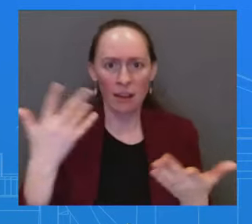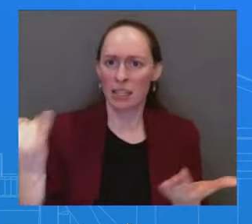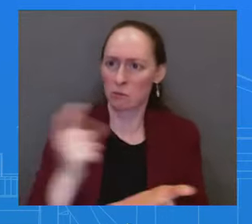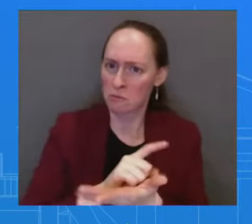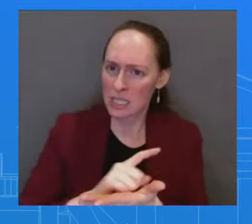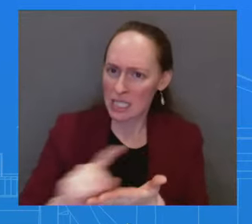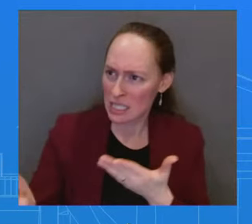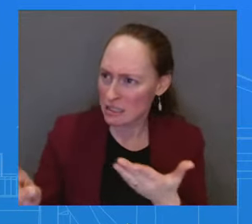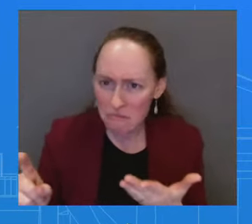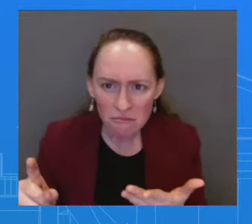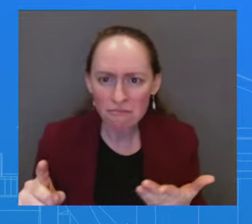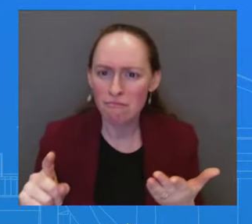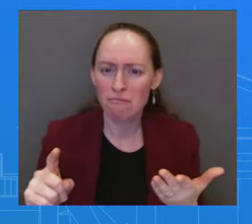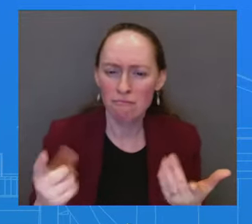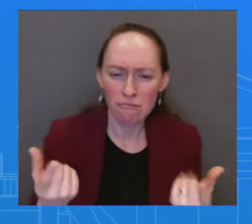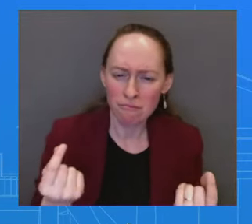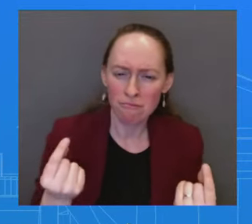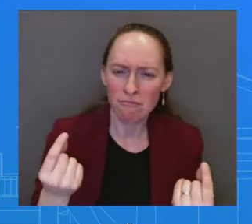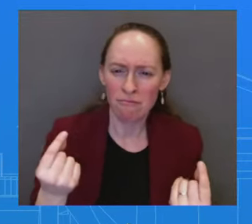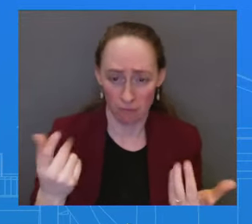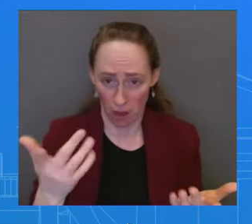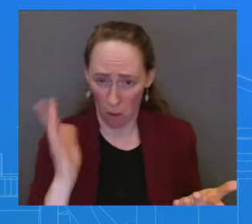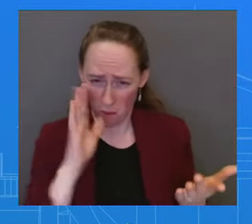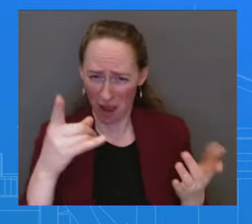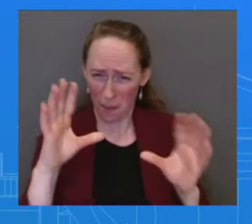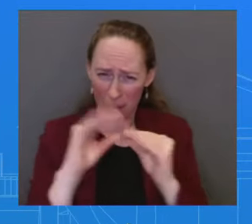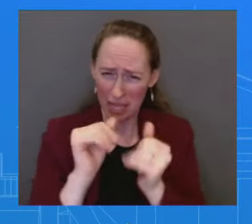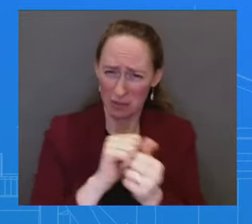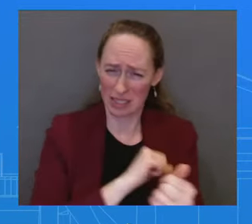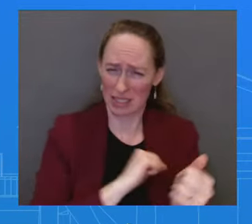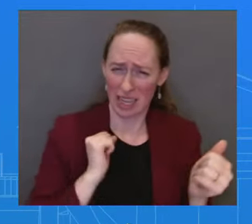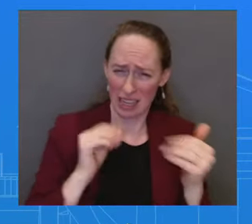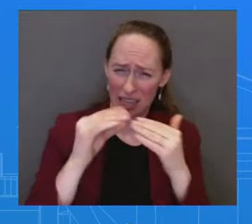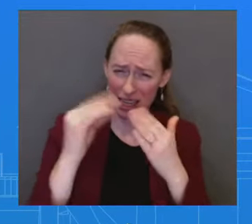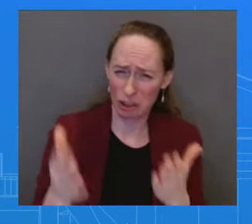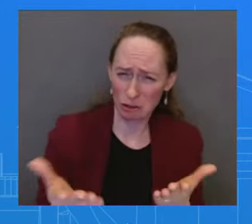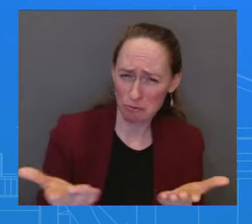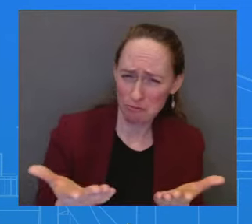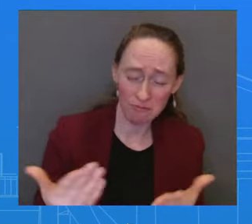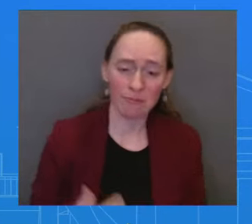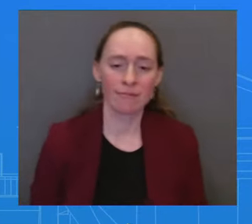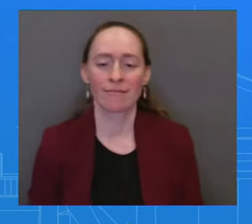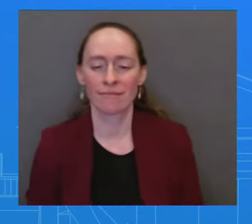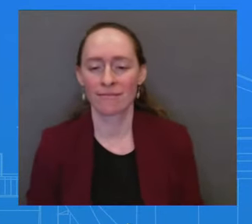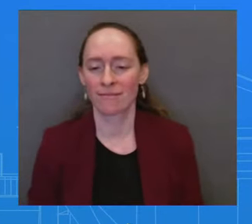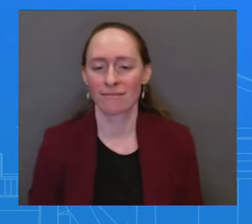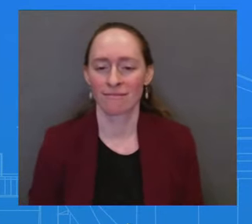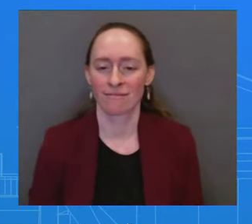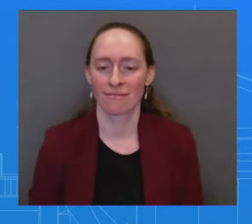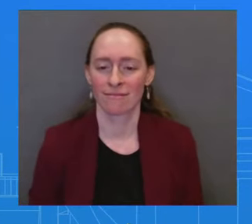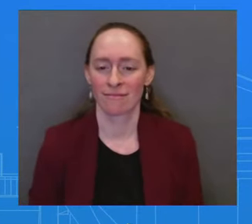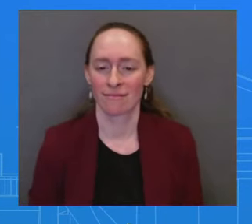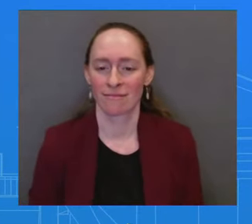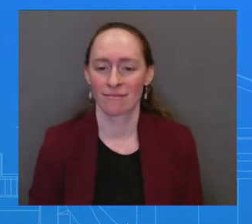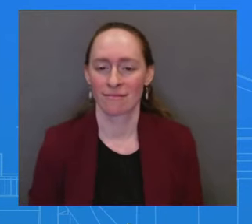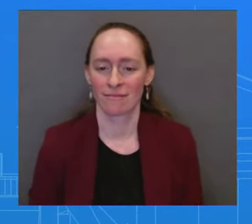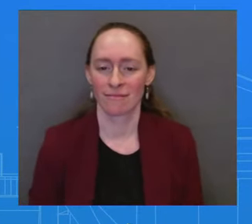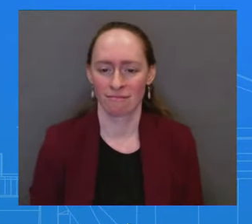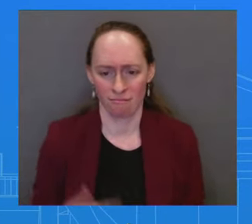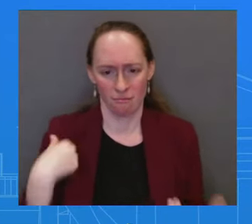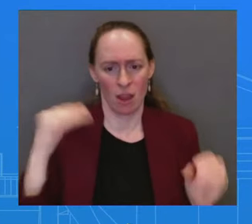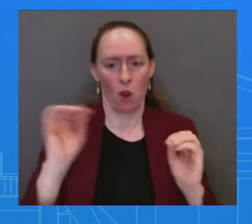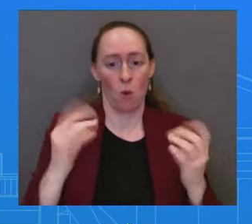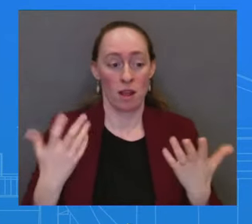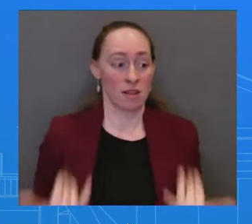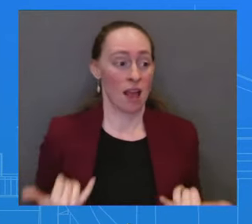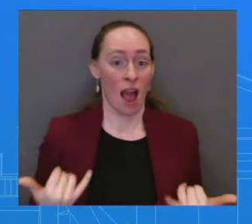finish line? So, don't any, don't have any, we don't have anything to preview on any conversations that the President has had specifically with the negotiations. And I'm assuming you're speaking,